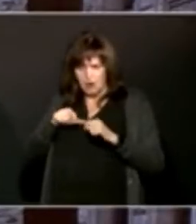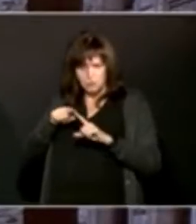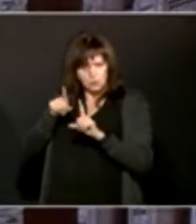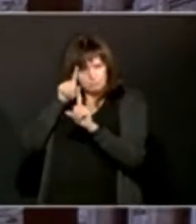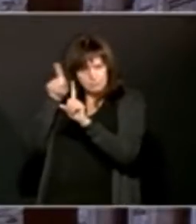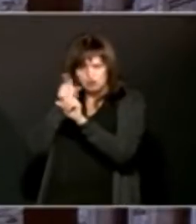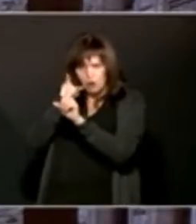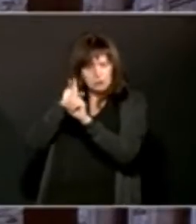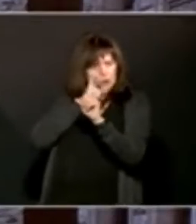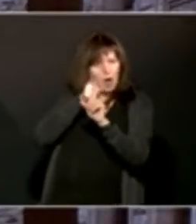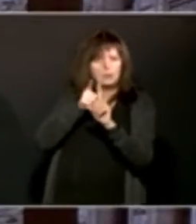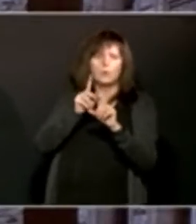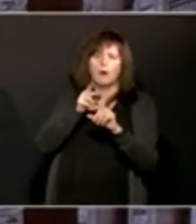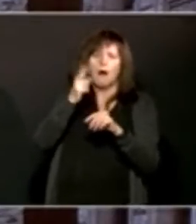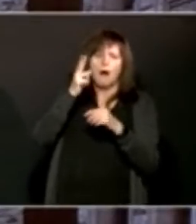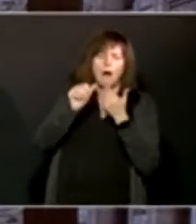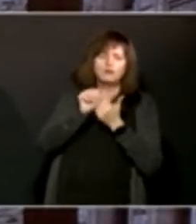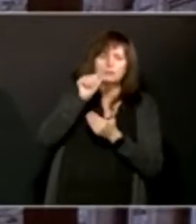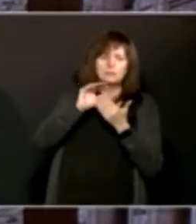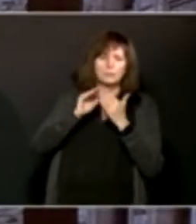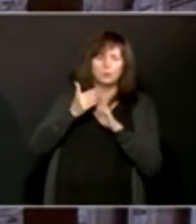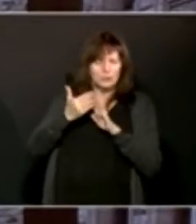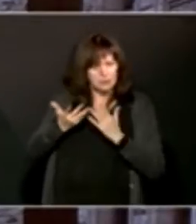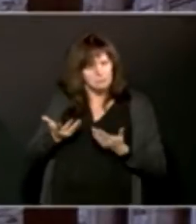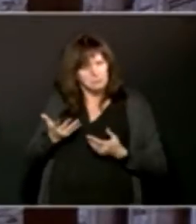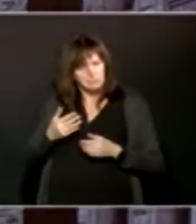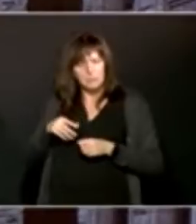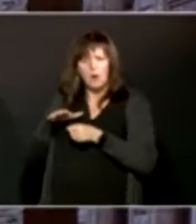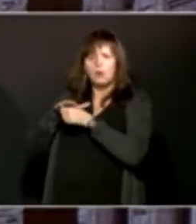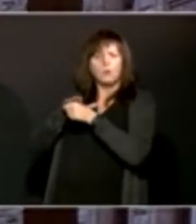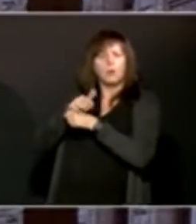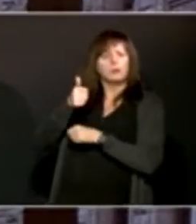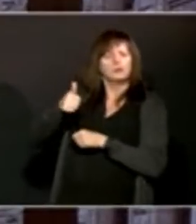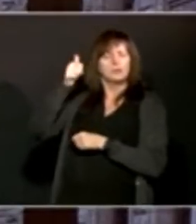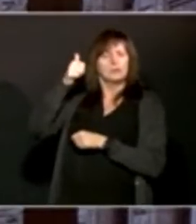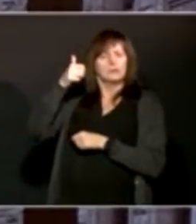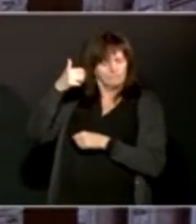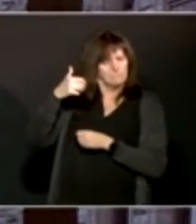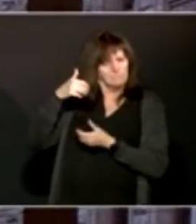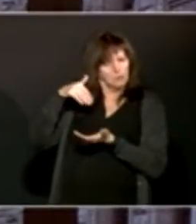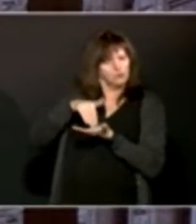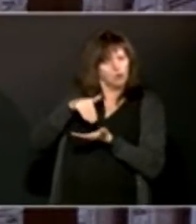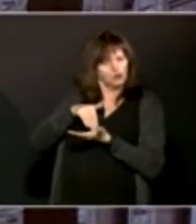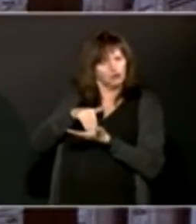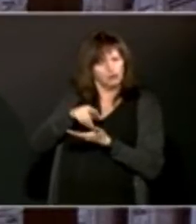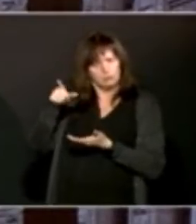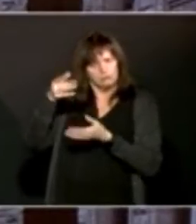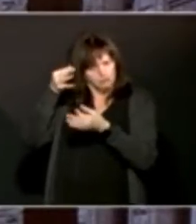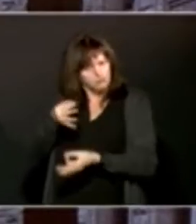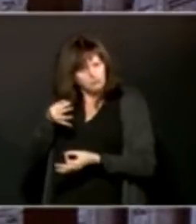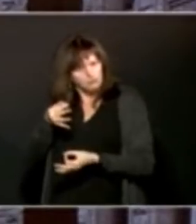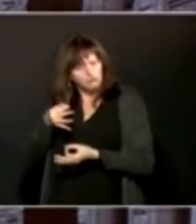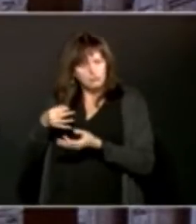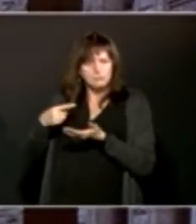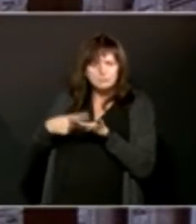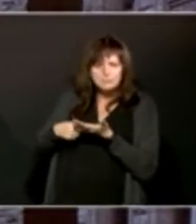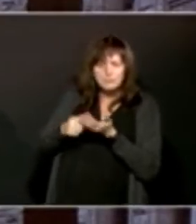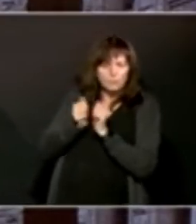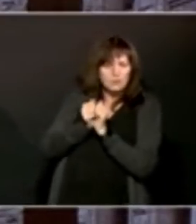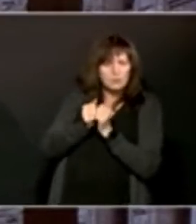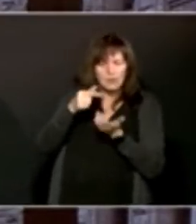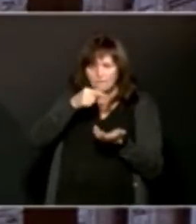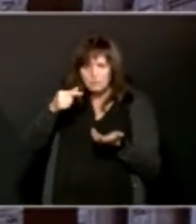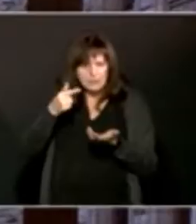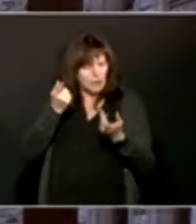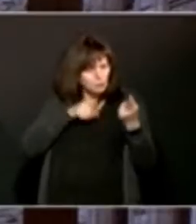that the local medical officer of health and team have identified are especially at risk in the midst of their lockdown